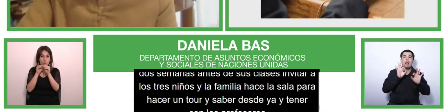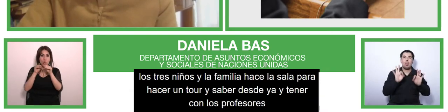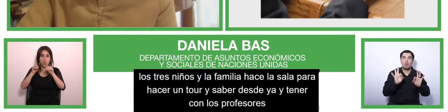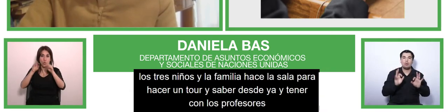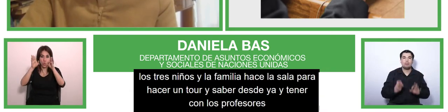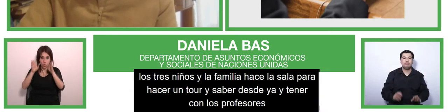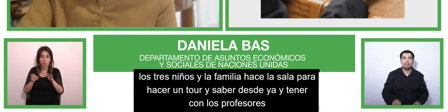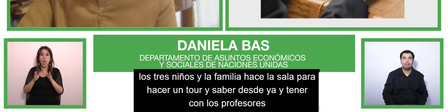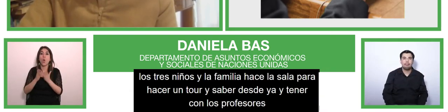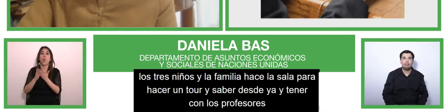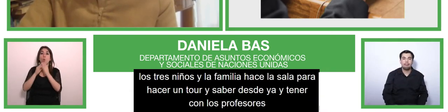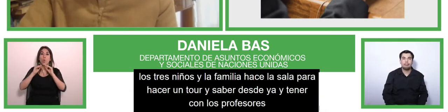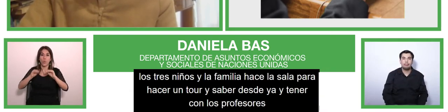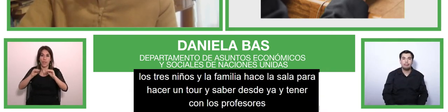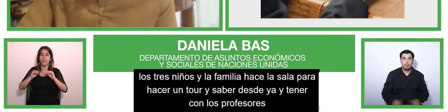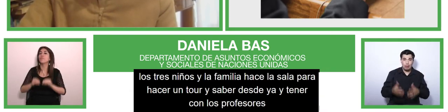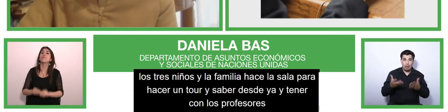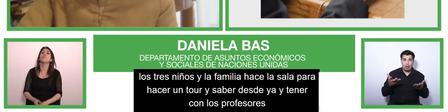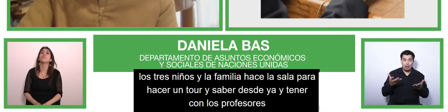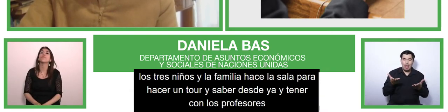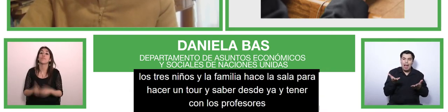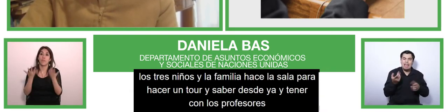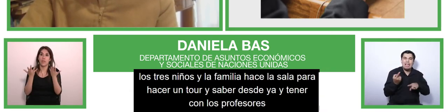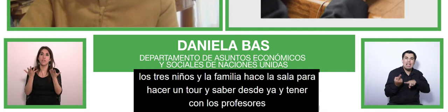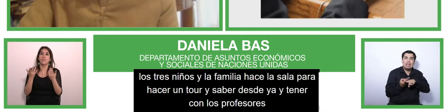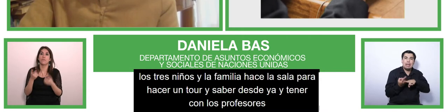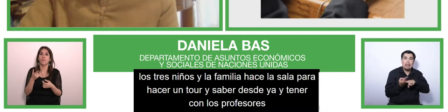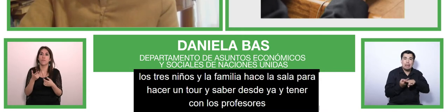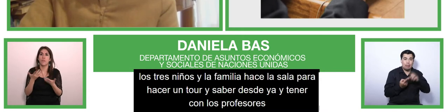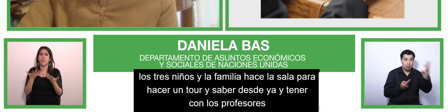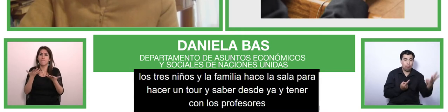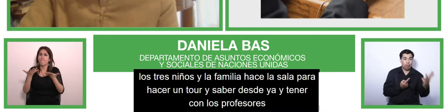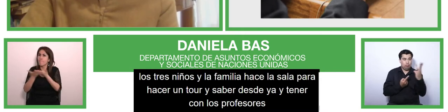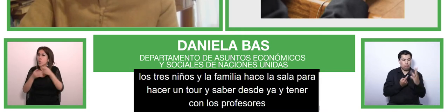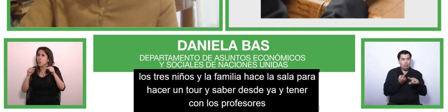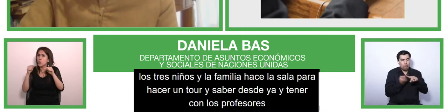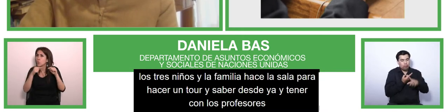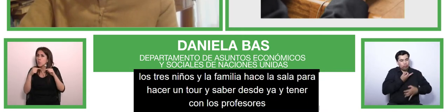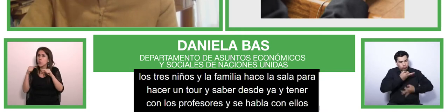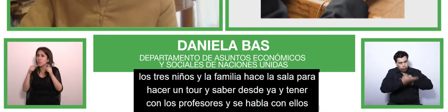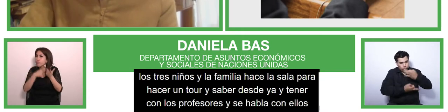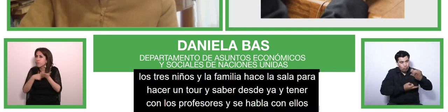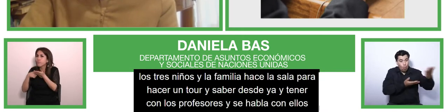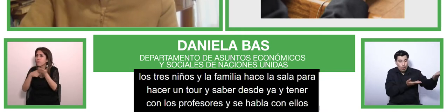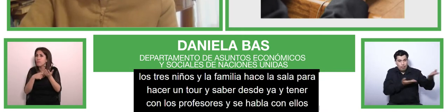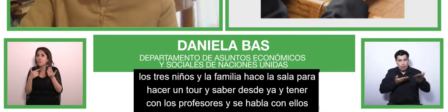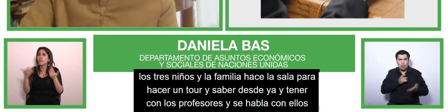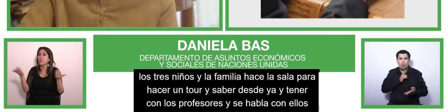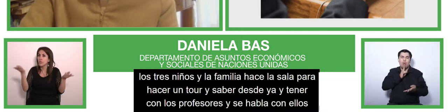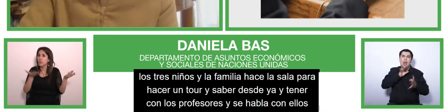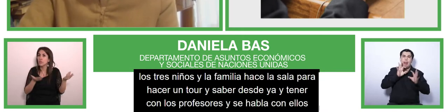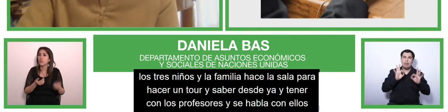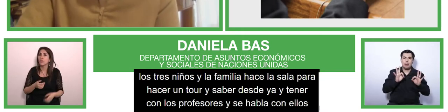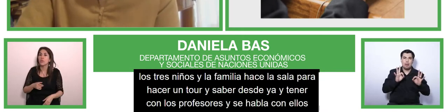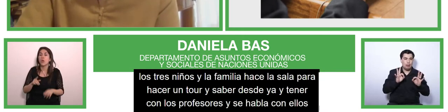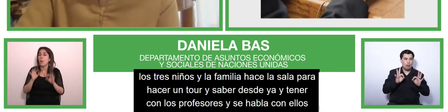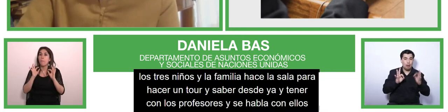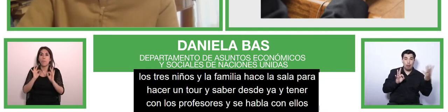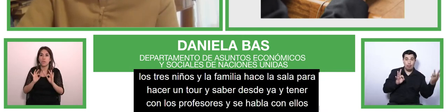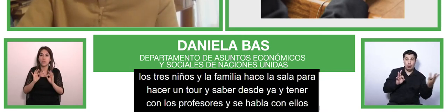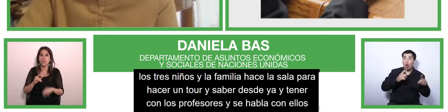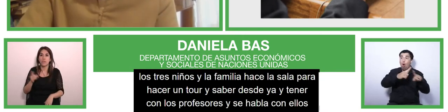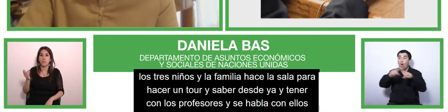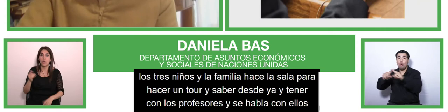extends a personal invitation to them to attend so they can meet the other families and children as well and she feels